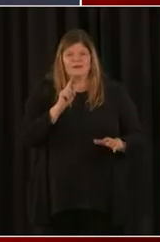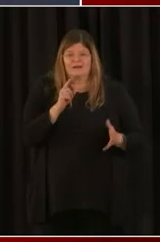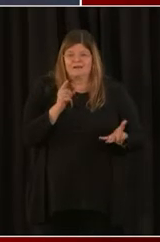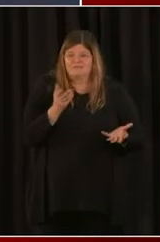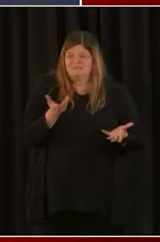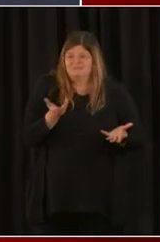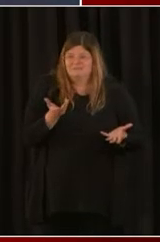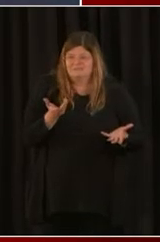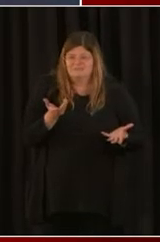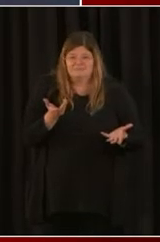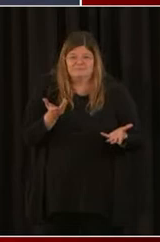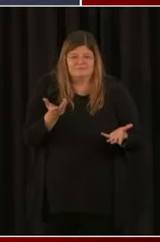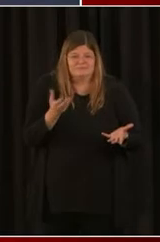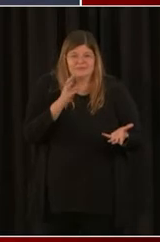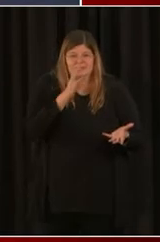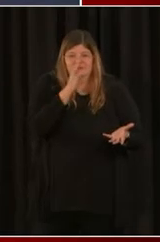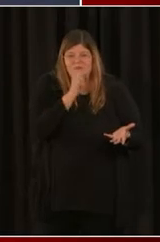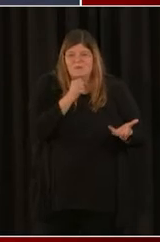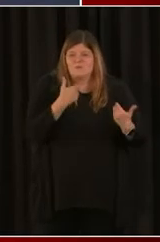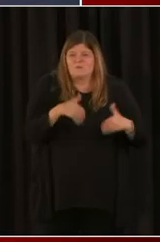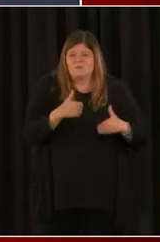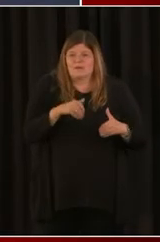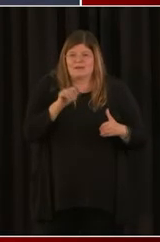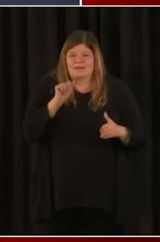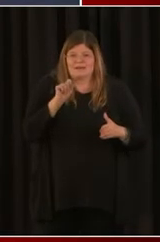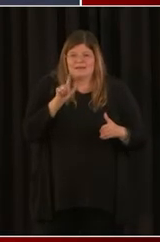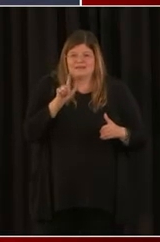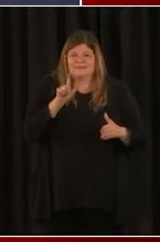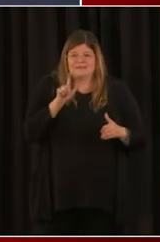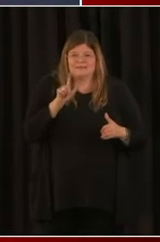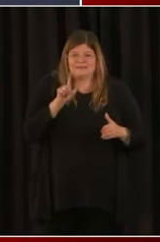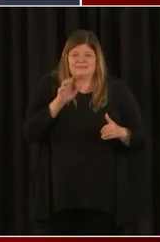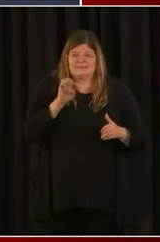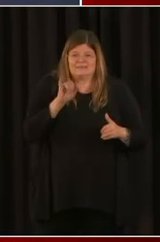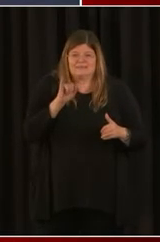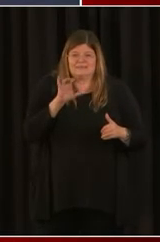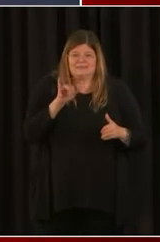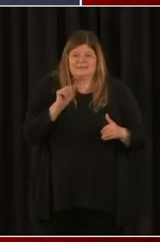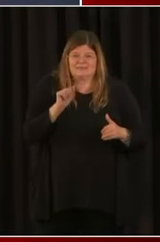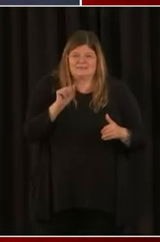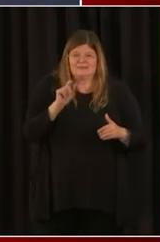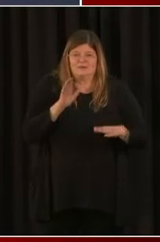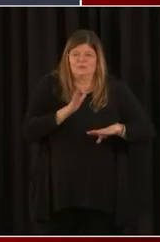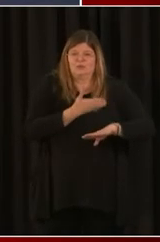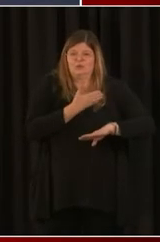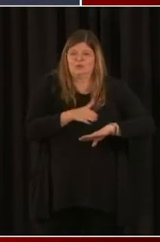just an account, Deputy Mayor. Okay, that's just an account. That's just an account. Okay. Director Whitfield.